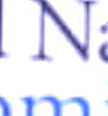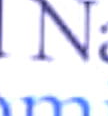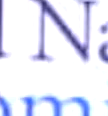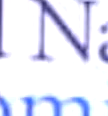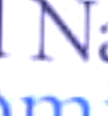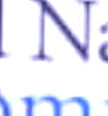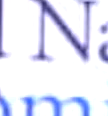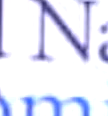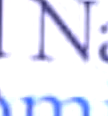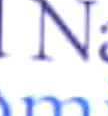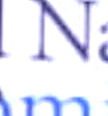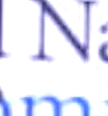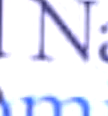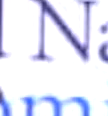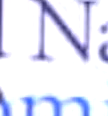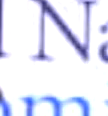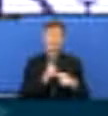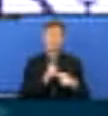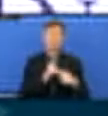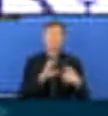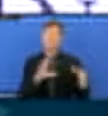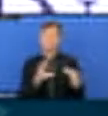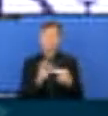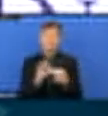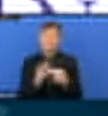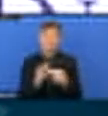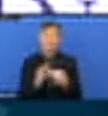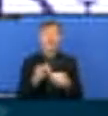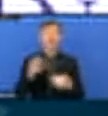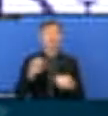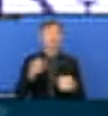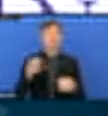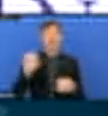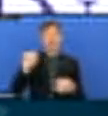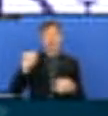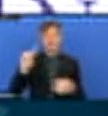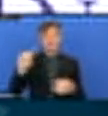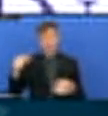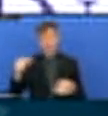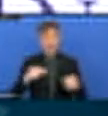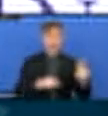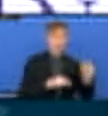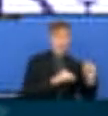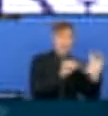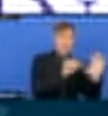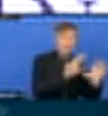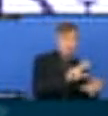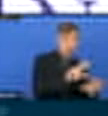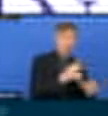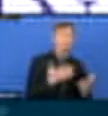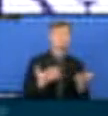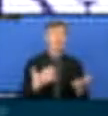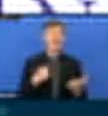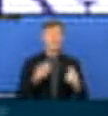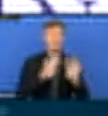a very distinguished panel to share with us their reflections and experiences. Some of our panelists are